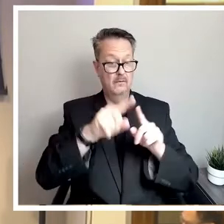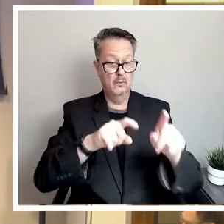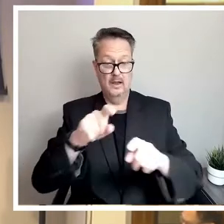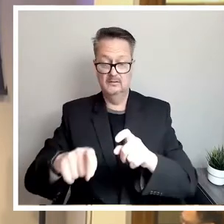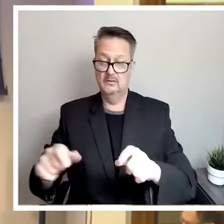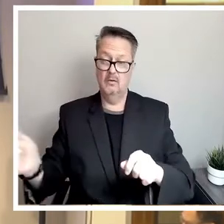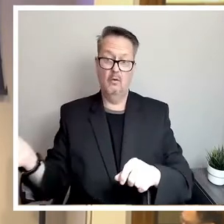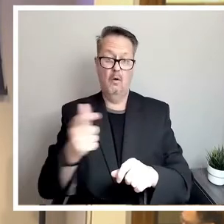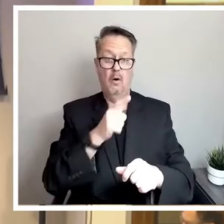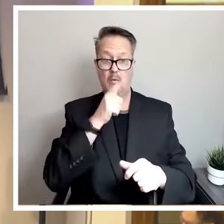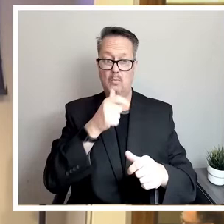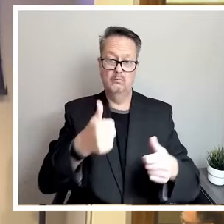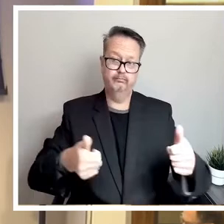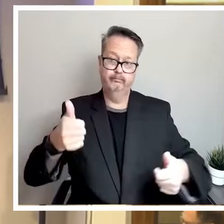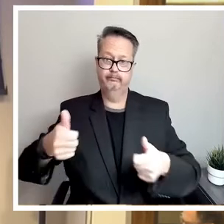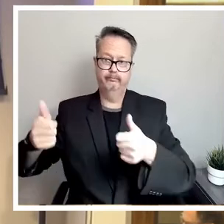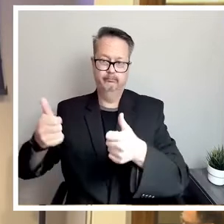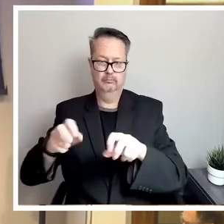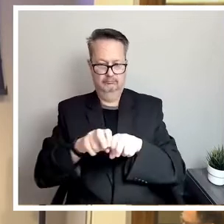provide responses.